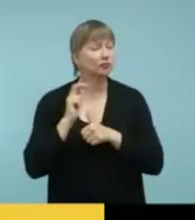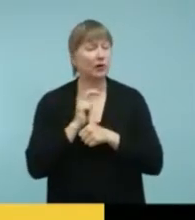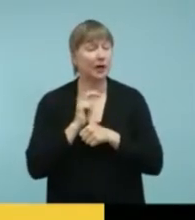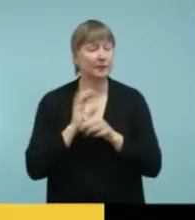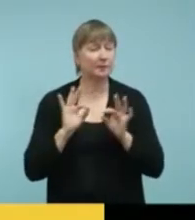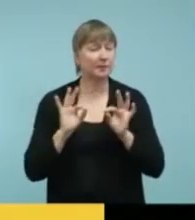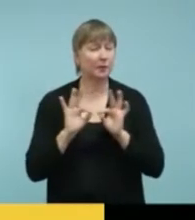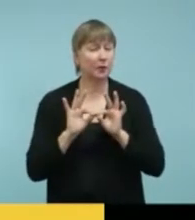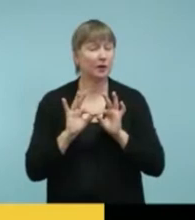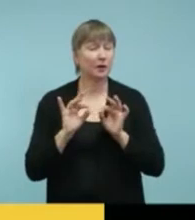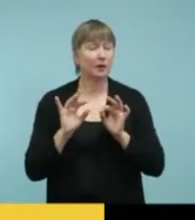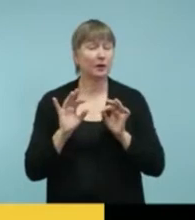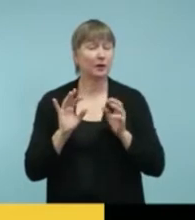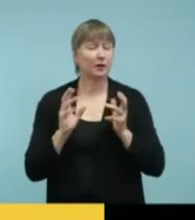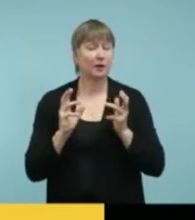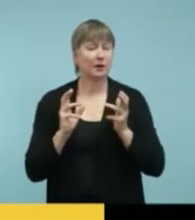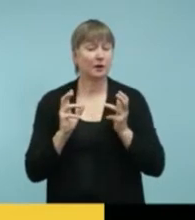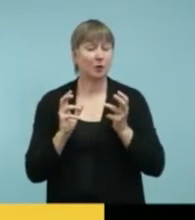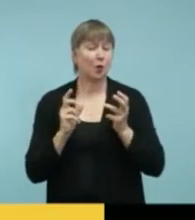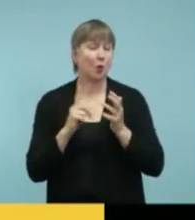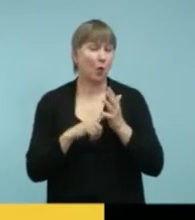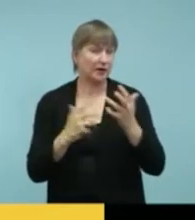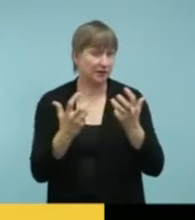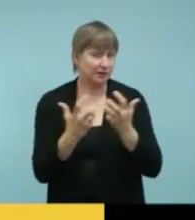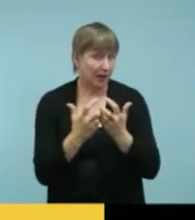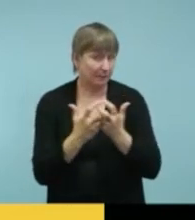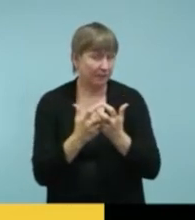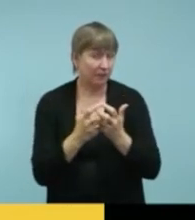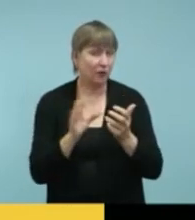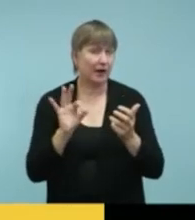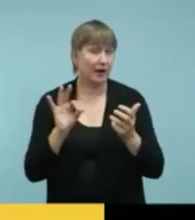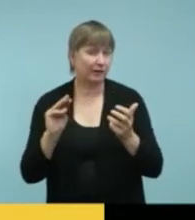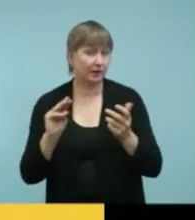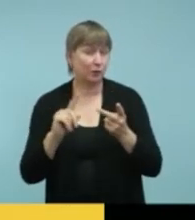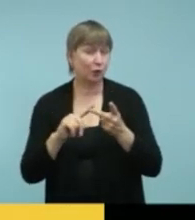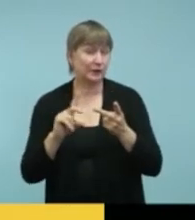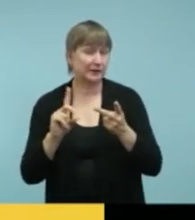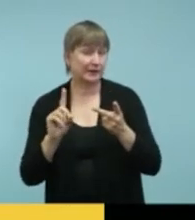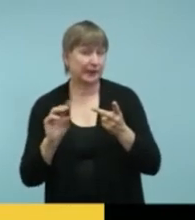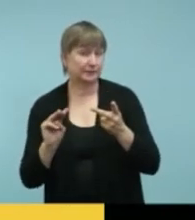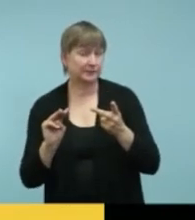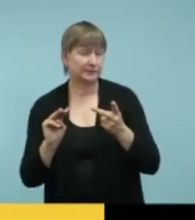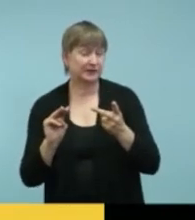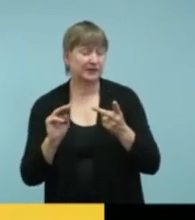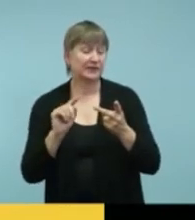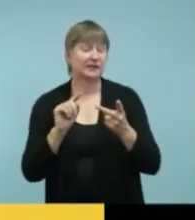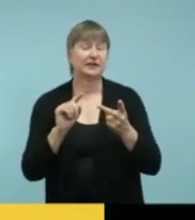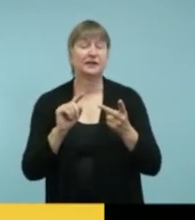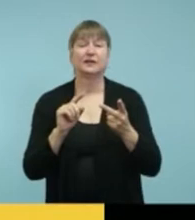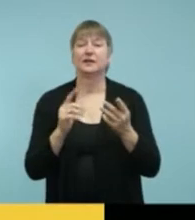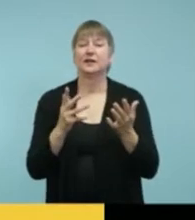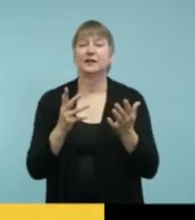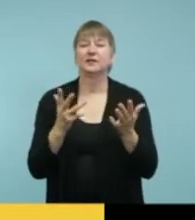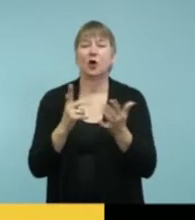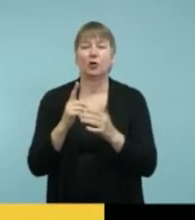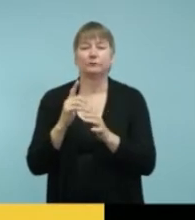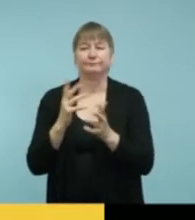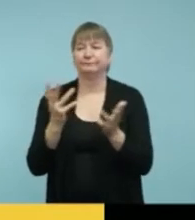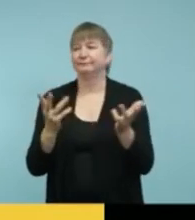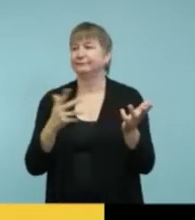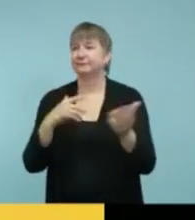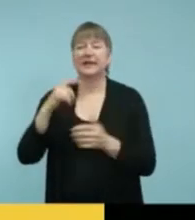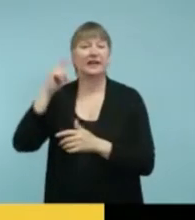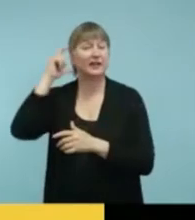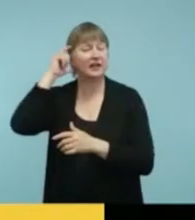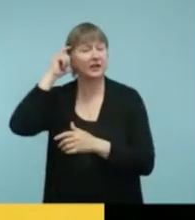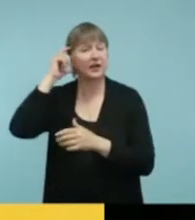compatible with FM or DM. Um, and that usually means hearing aids that use, um, a